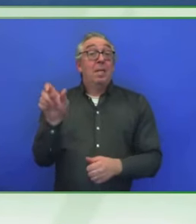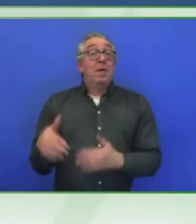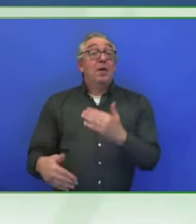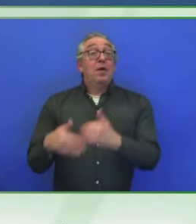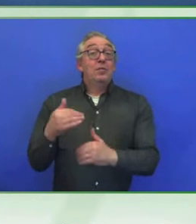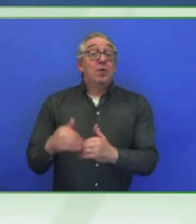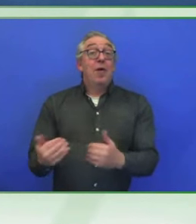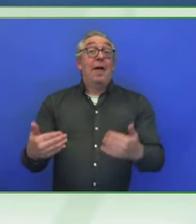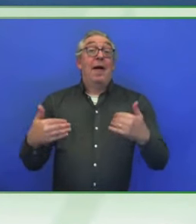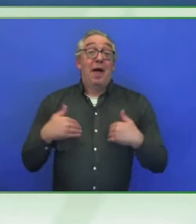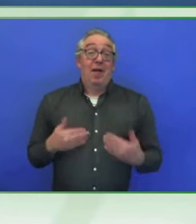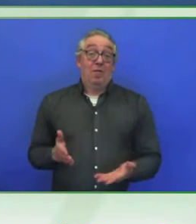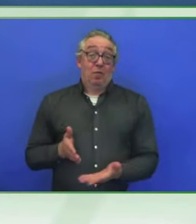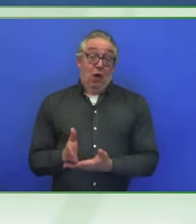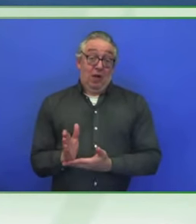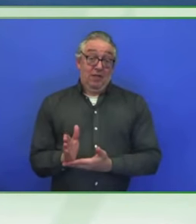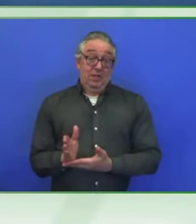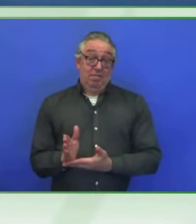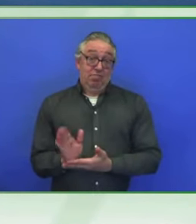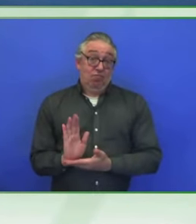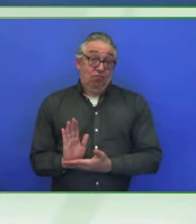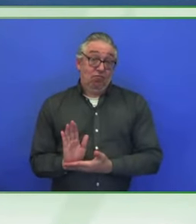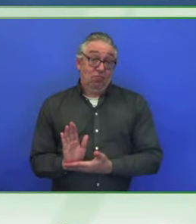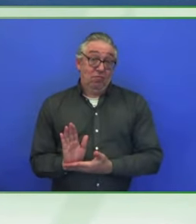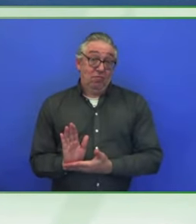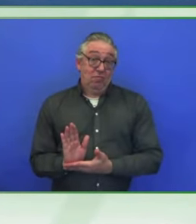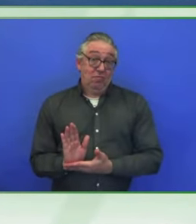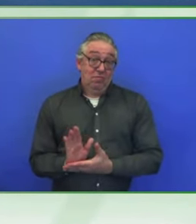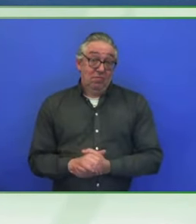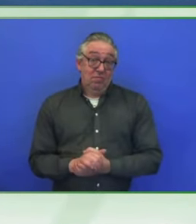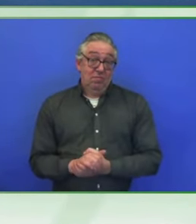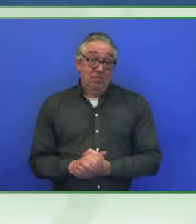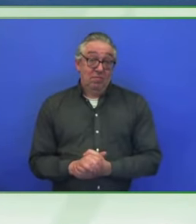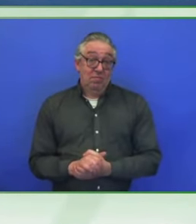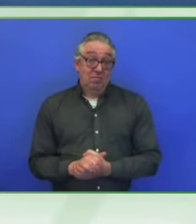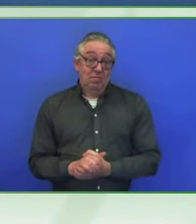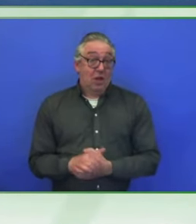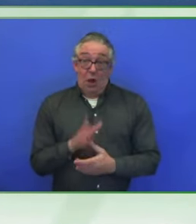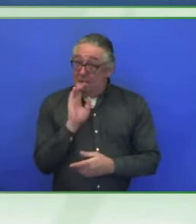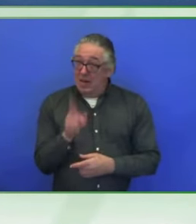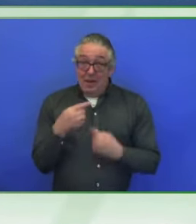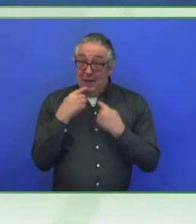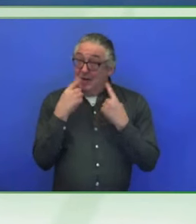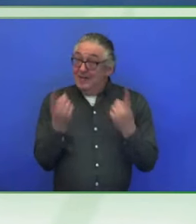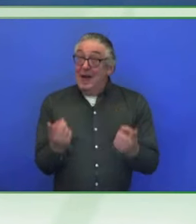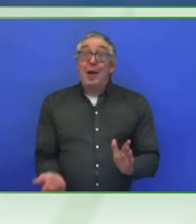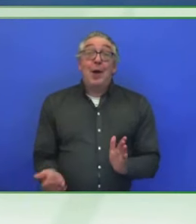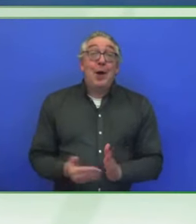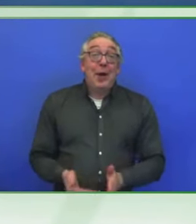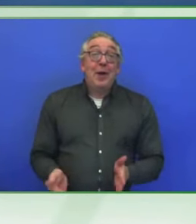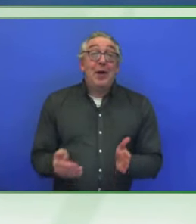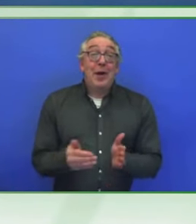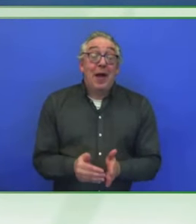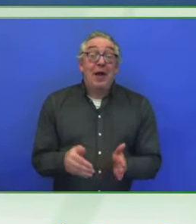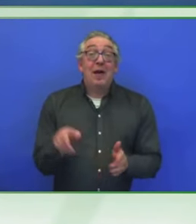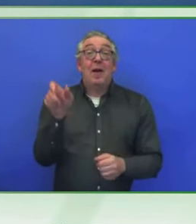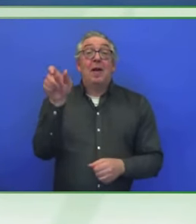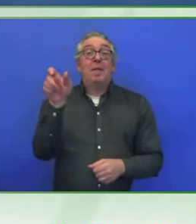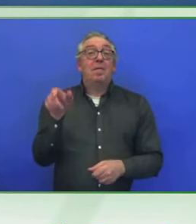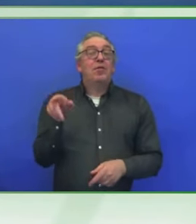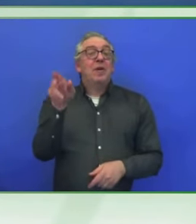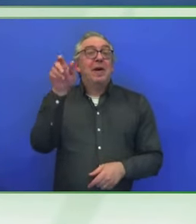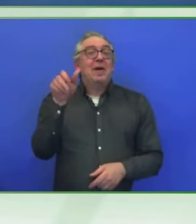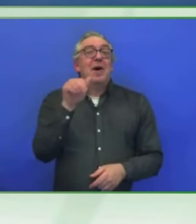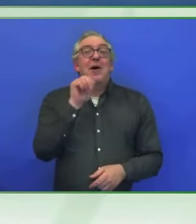But you, if you just keep saying the abstract words, it doesn't, uh, sink into people's hearts, right?